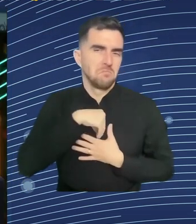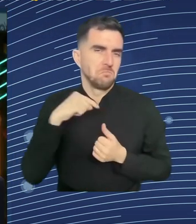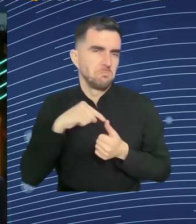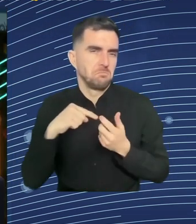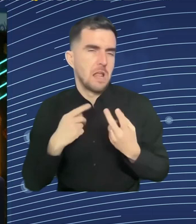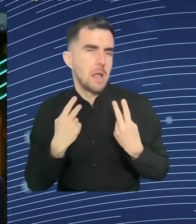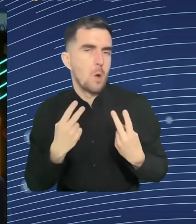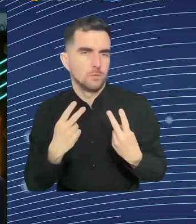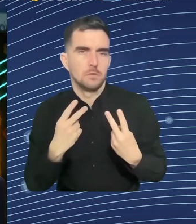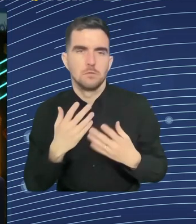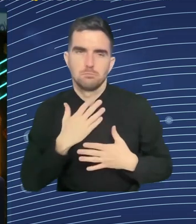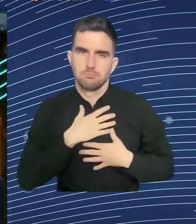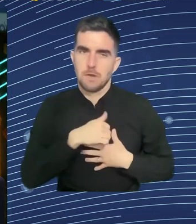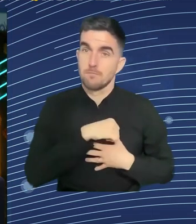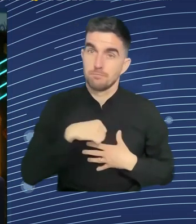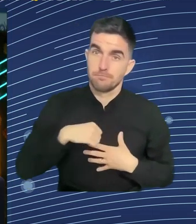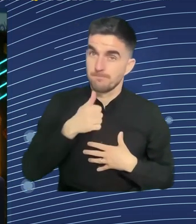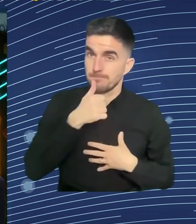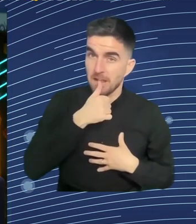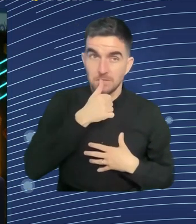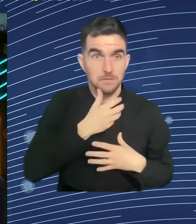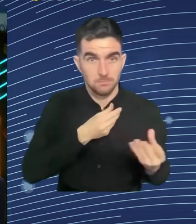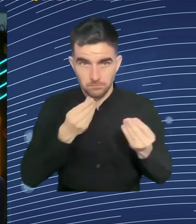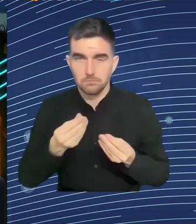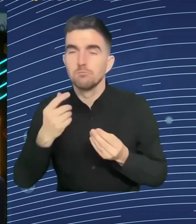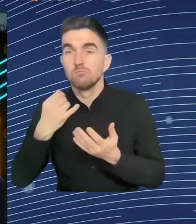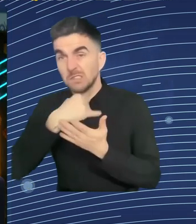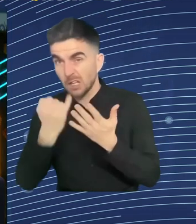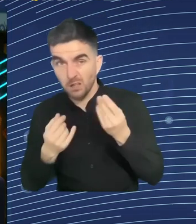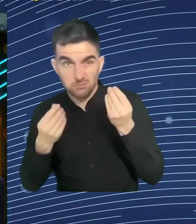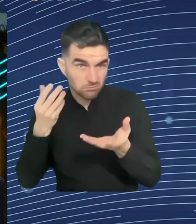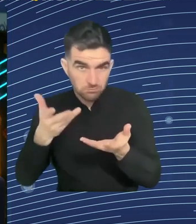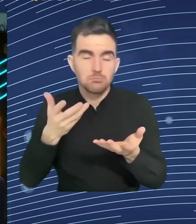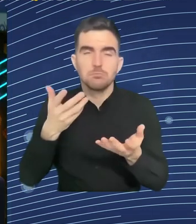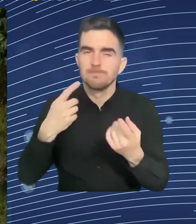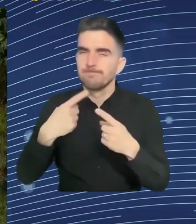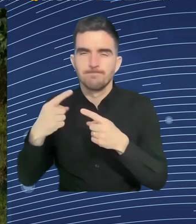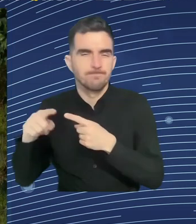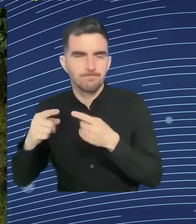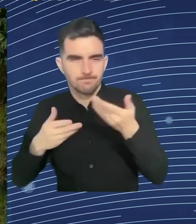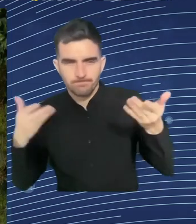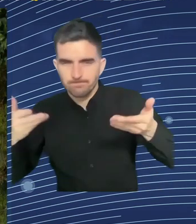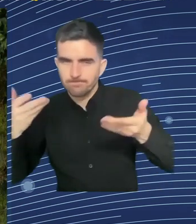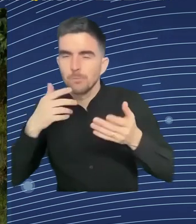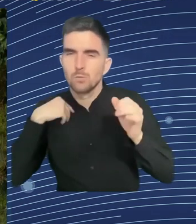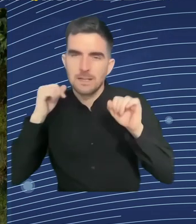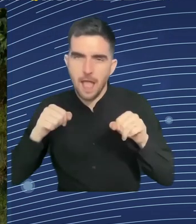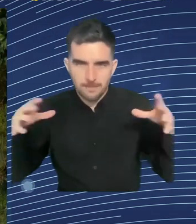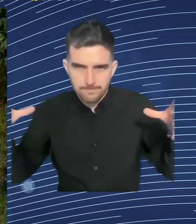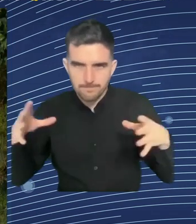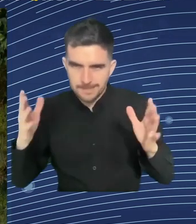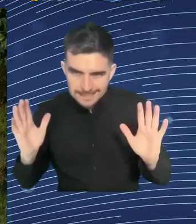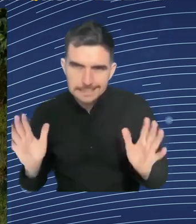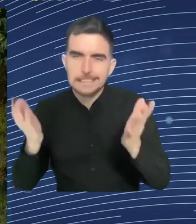also ask you, excellent answer, by the way, I'll ask you to take this a step up at the level of policymaking. The union, the European Union is a union of values. That's what we're proud of.